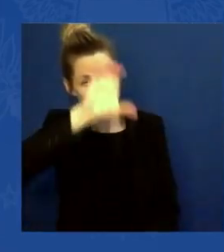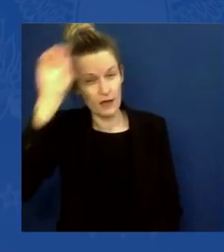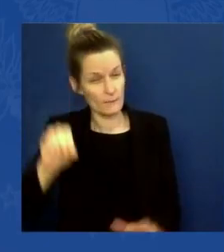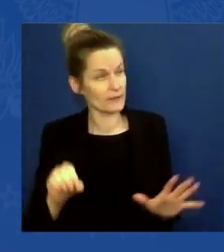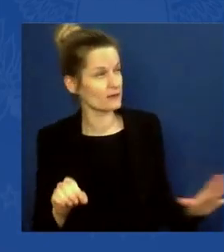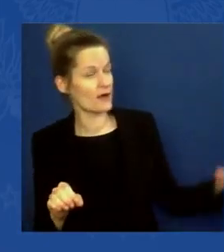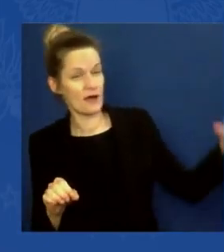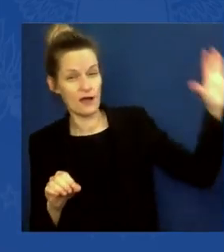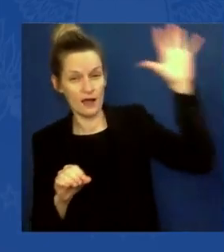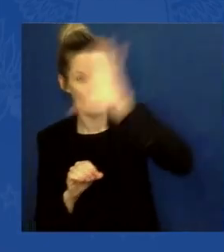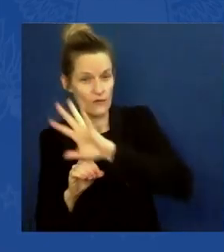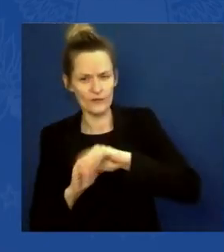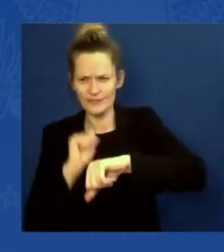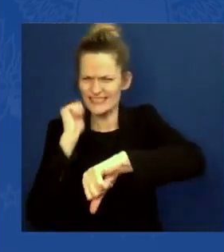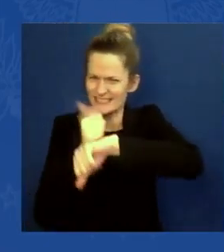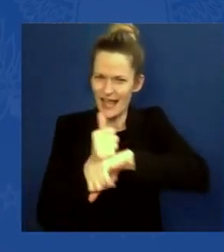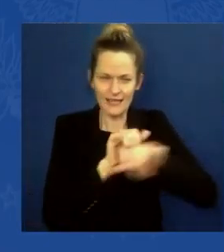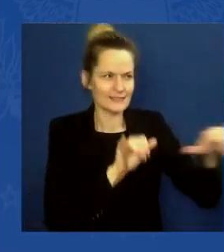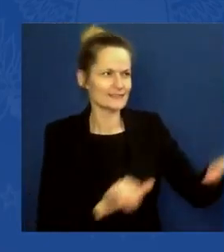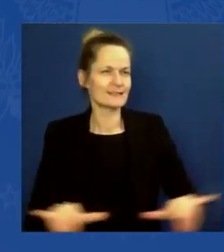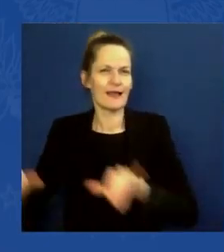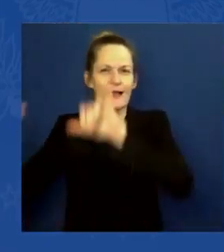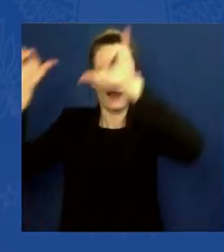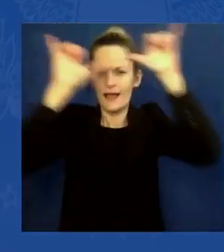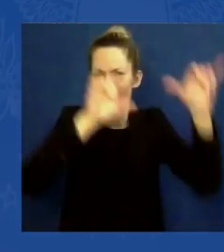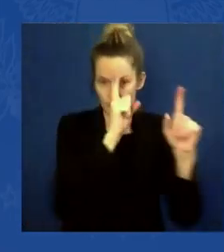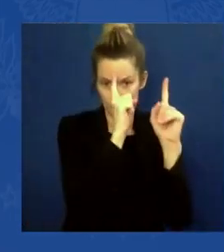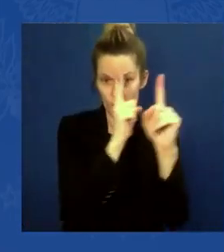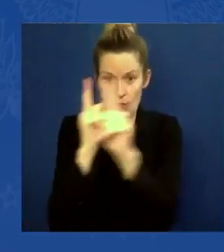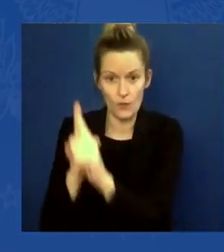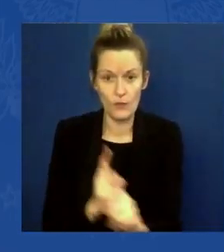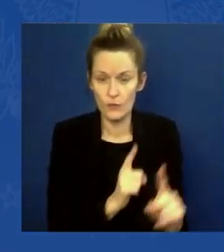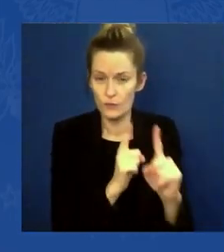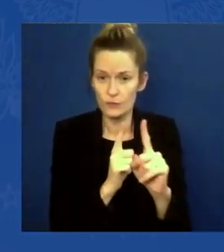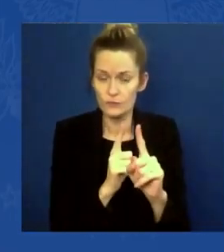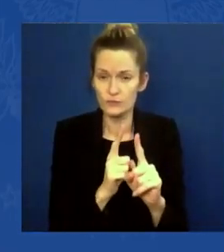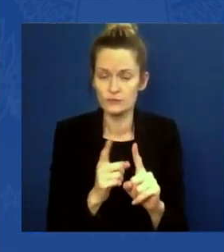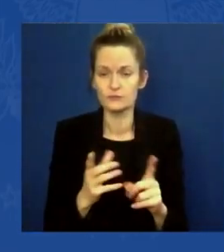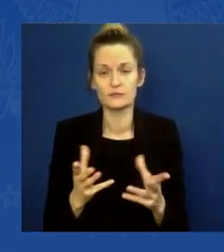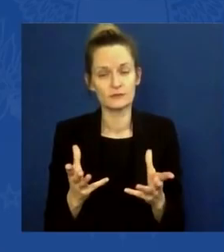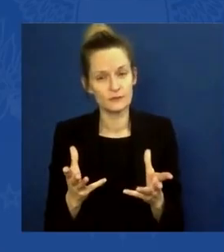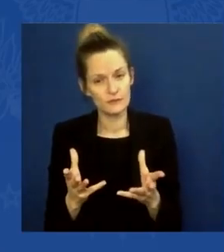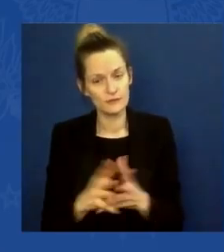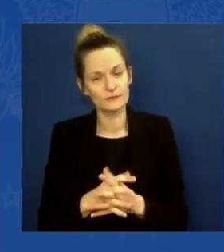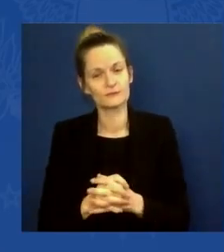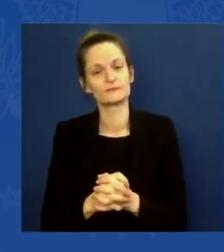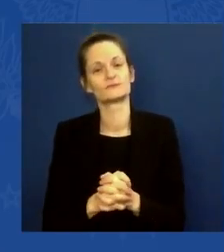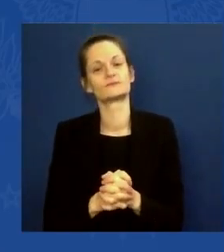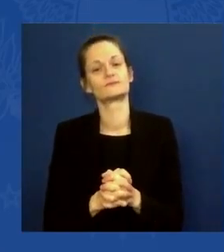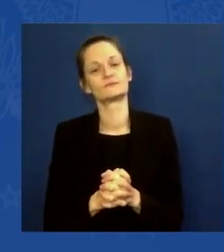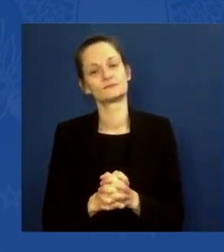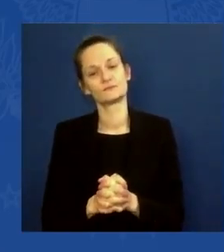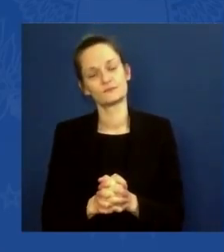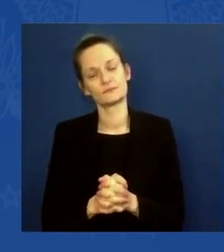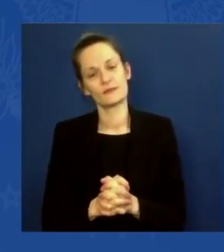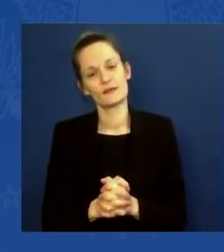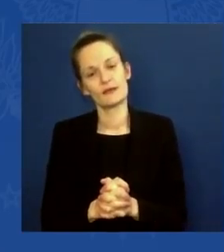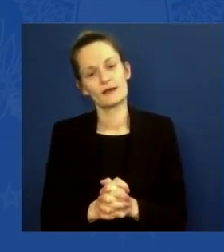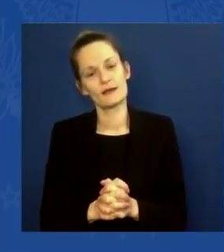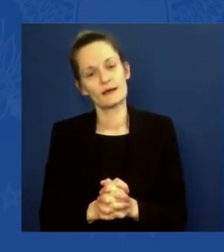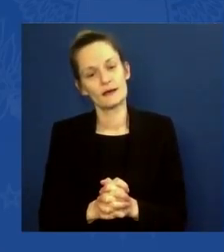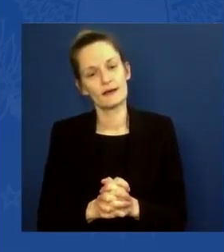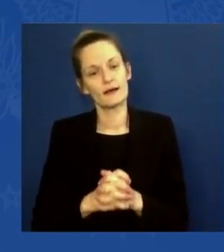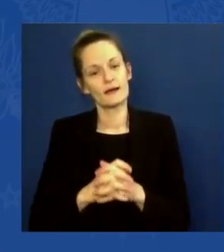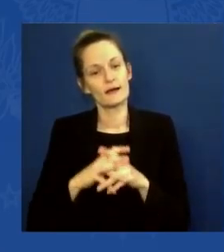Today, one of every three Americans lives in a city or a state transitioning to clean energy,